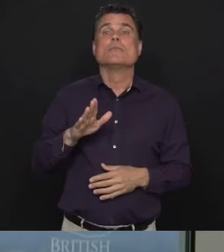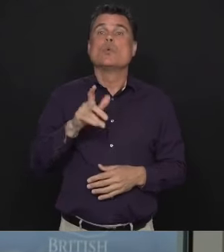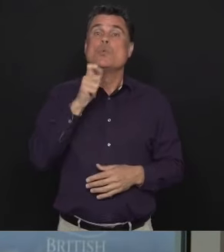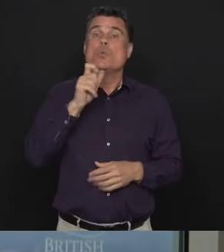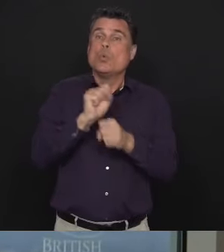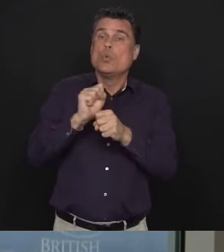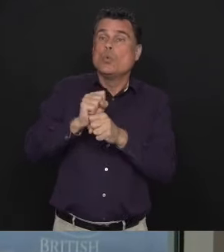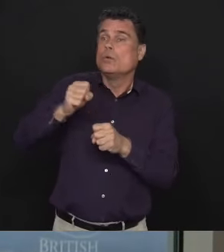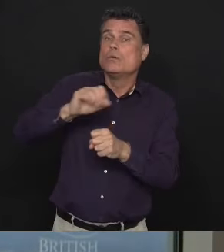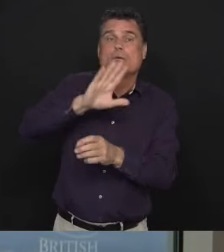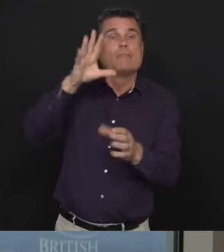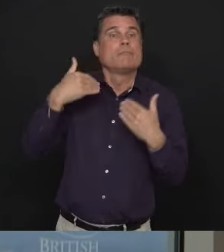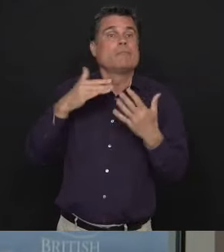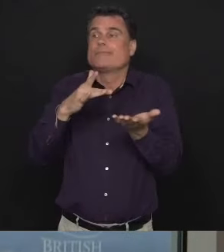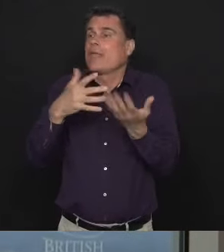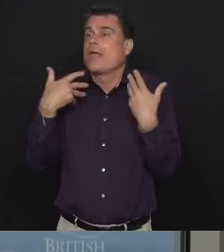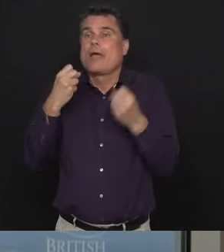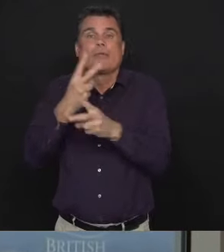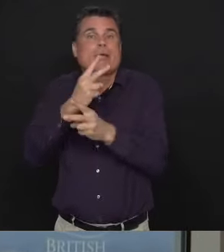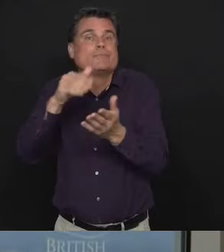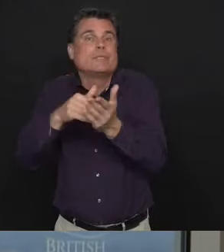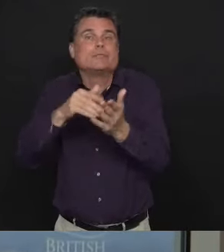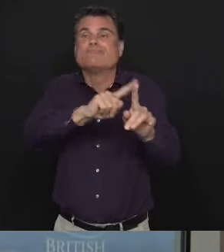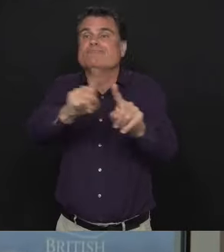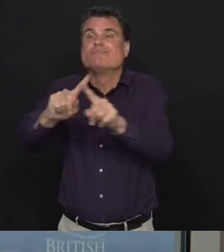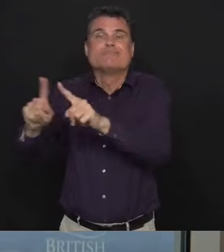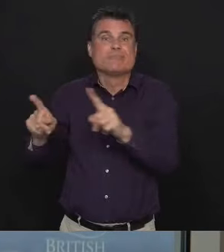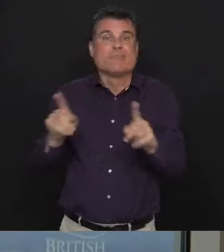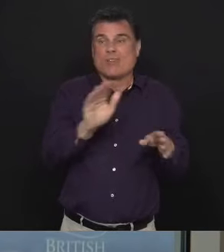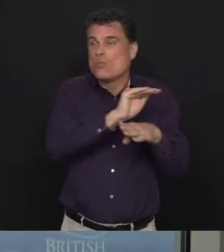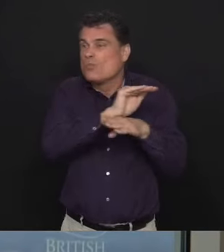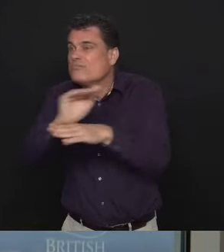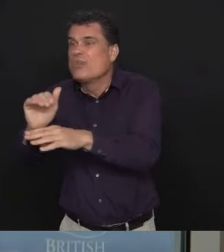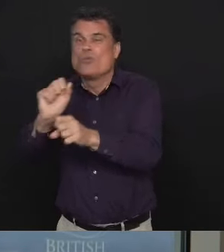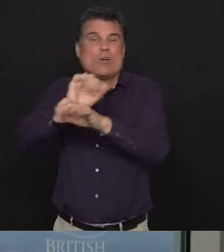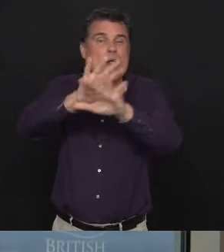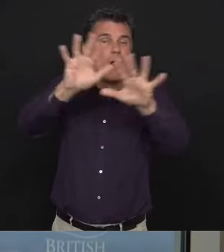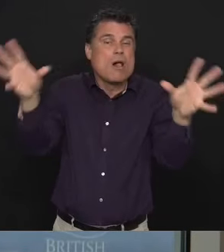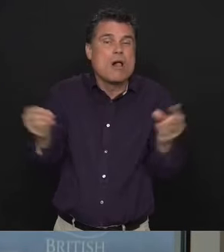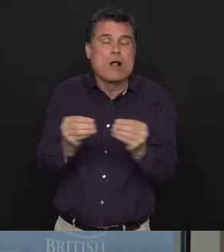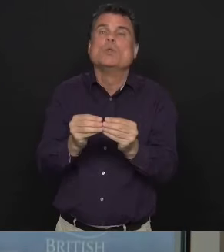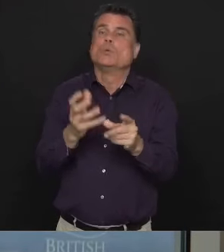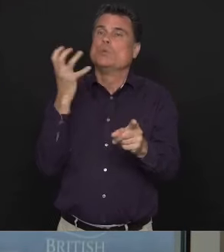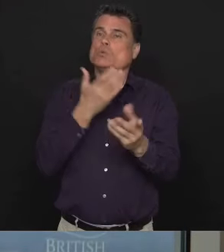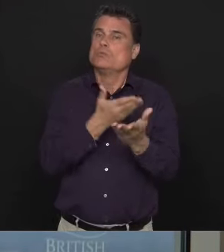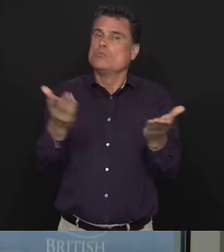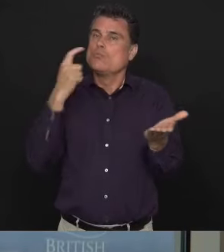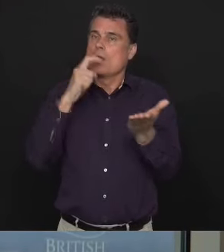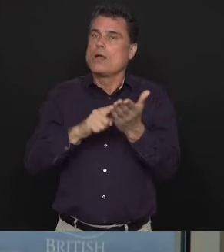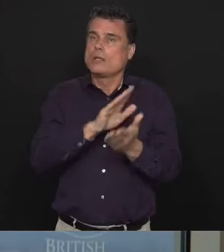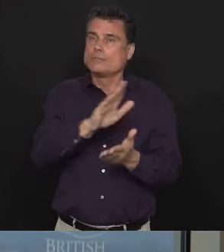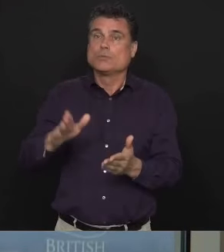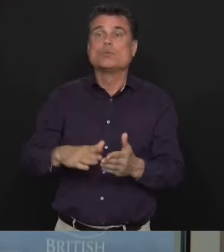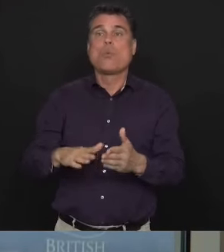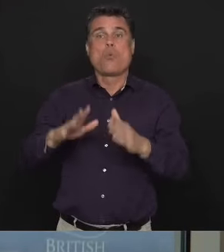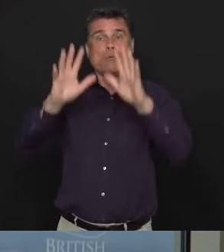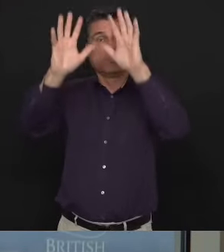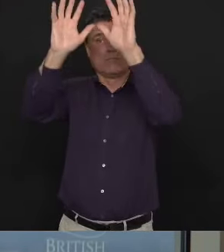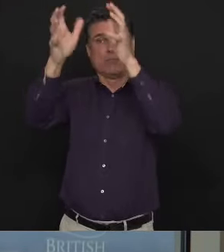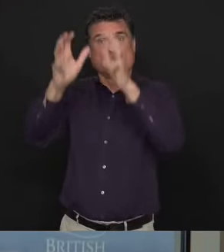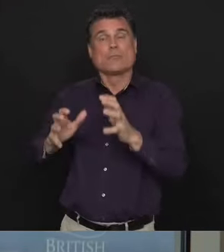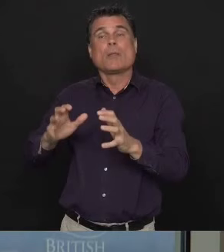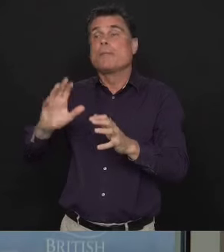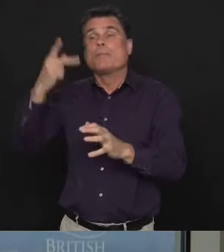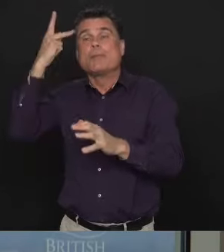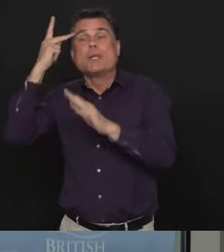each night. The cooperation between parties of all stripes from all levels of government has been extraordinary.